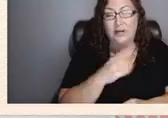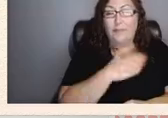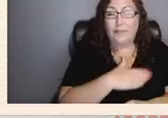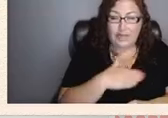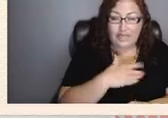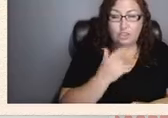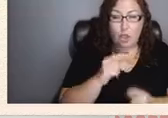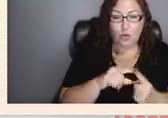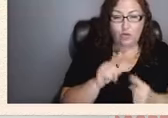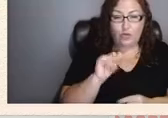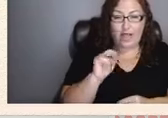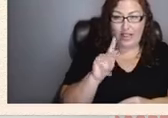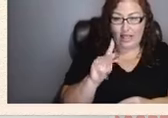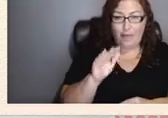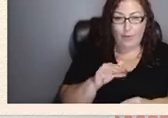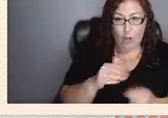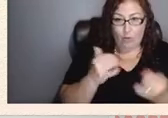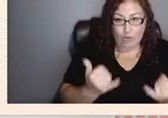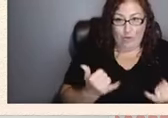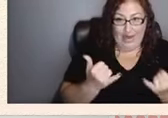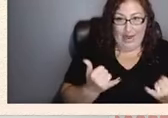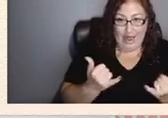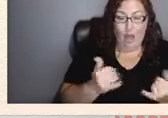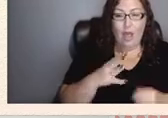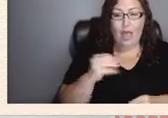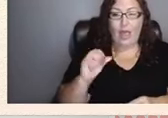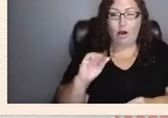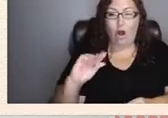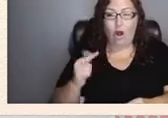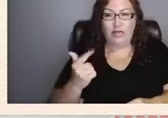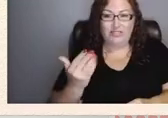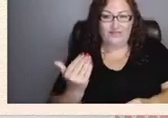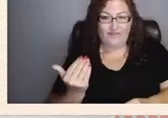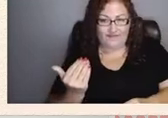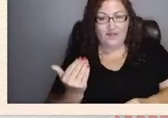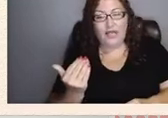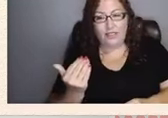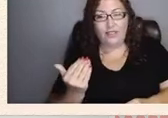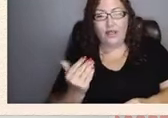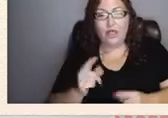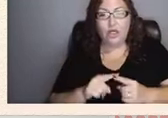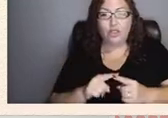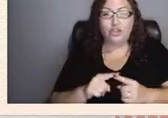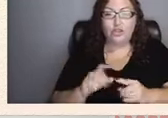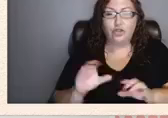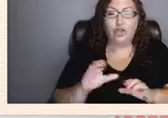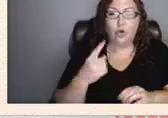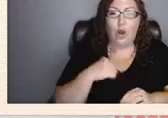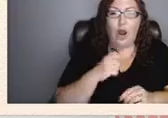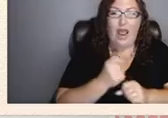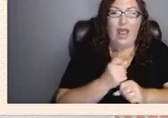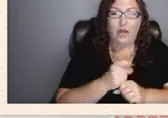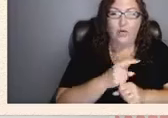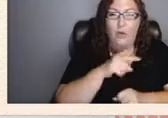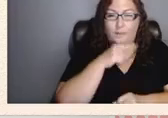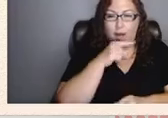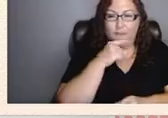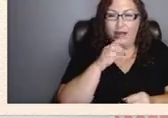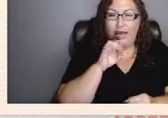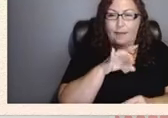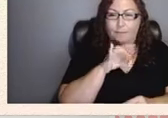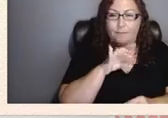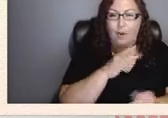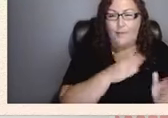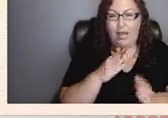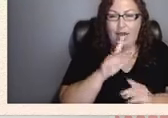below between now and august 15th to complete our annual public input planning survey your responses